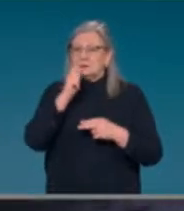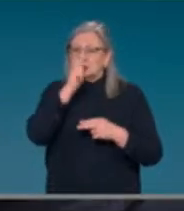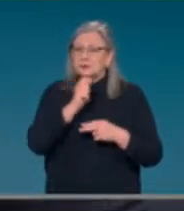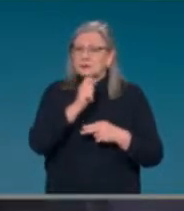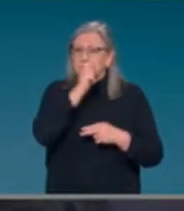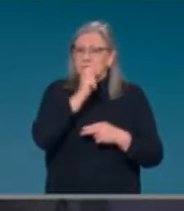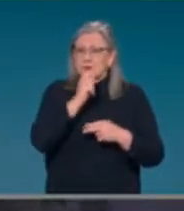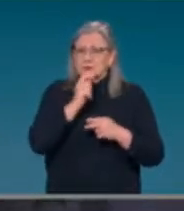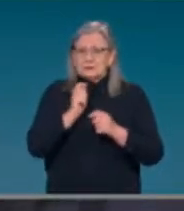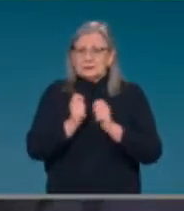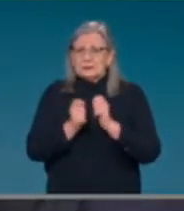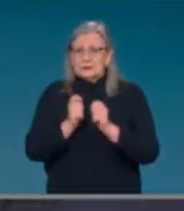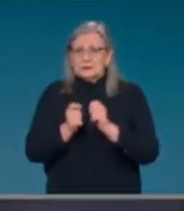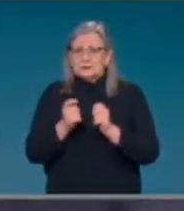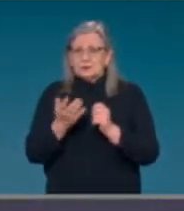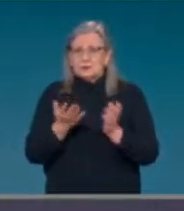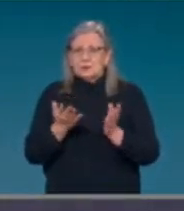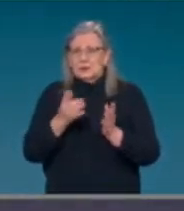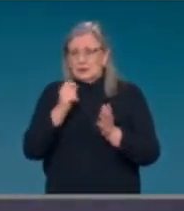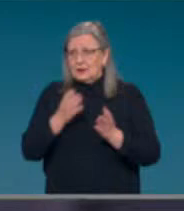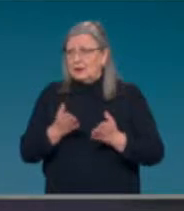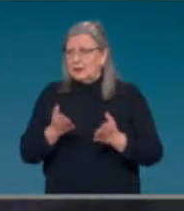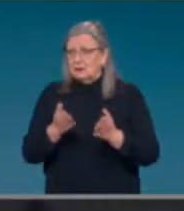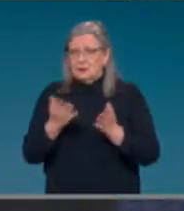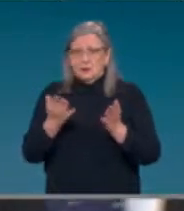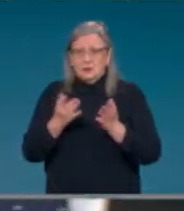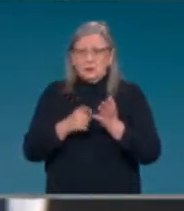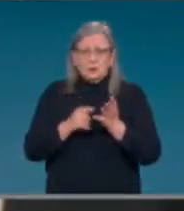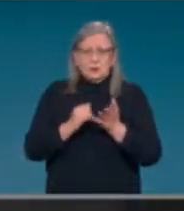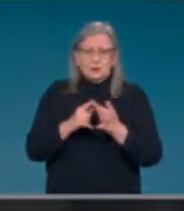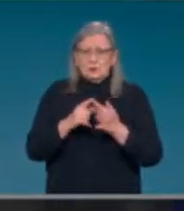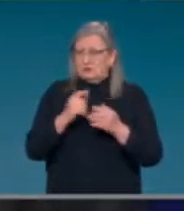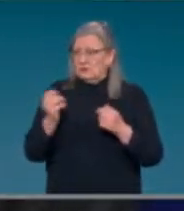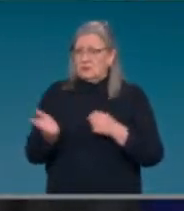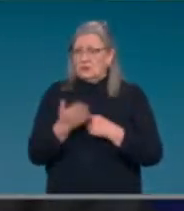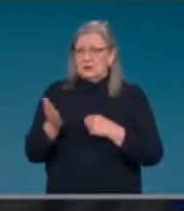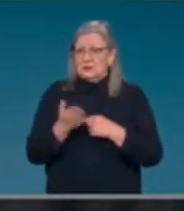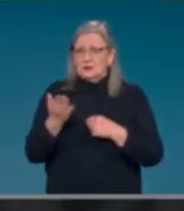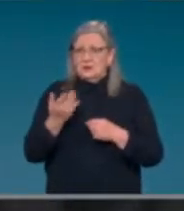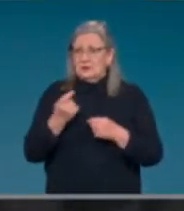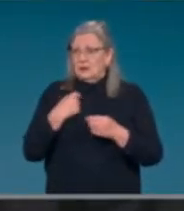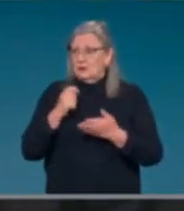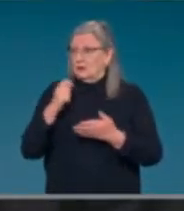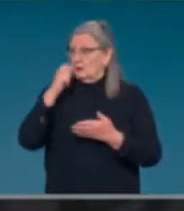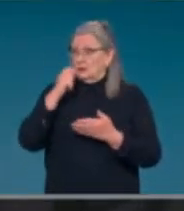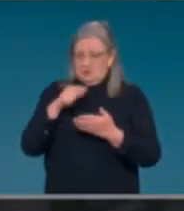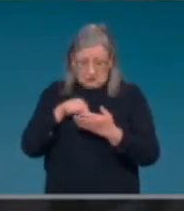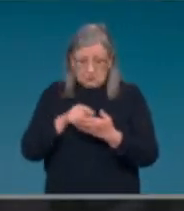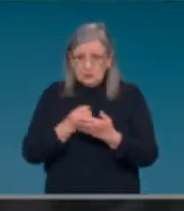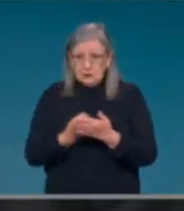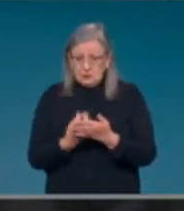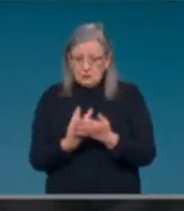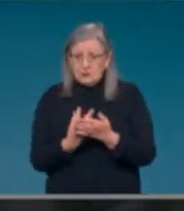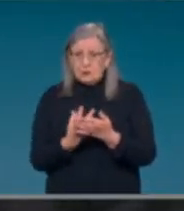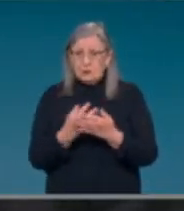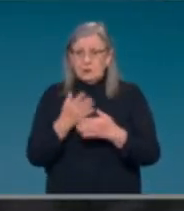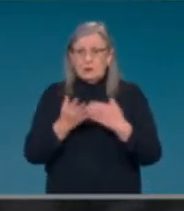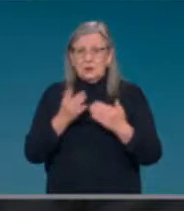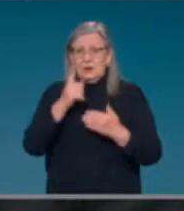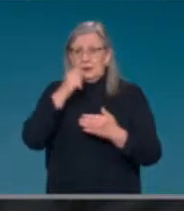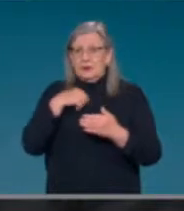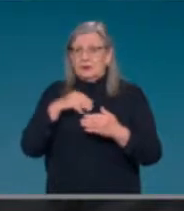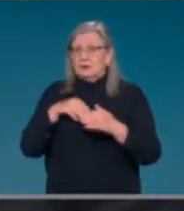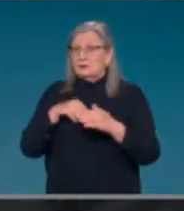to replace if you go into quarantine or be used to enter their borders? And also, Minister, just on the booster,